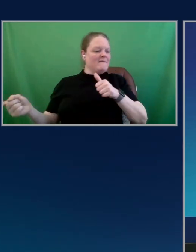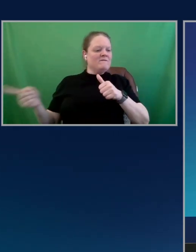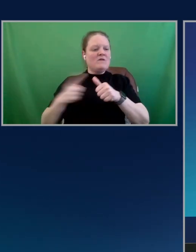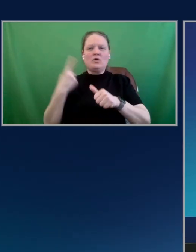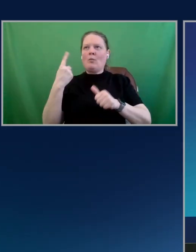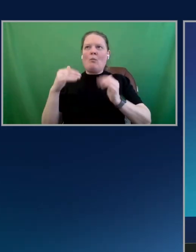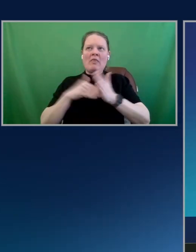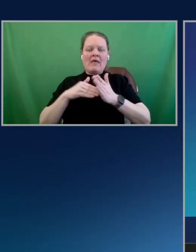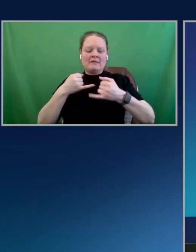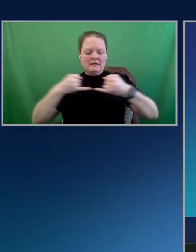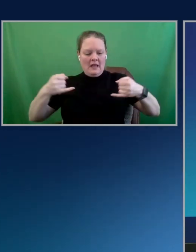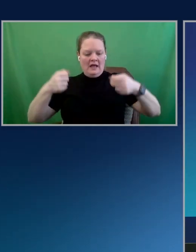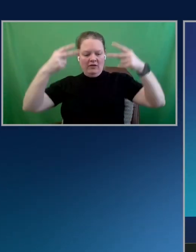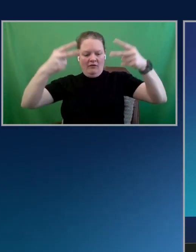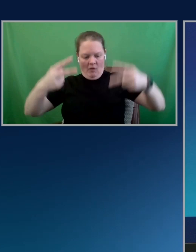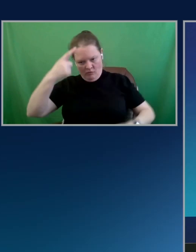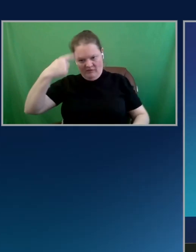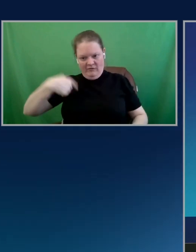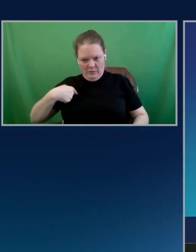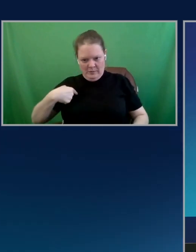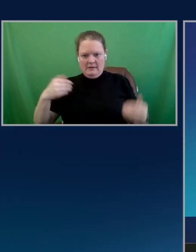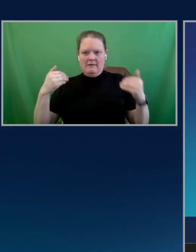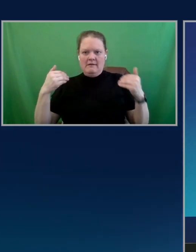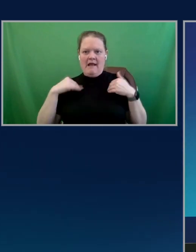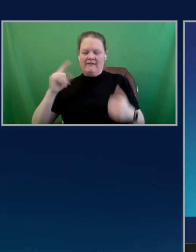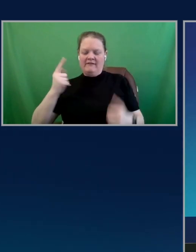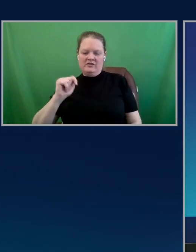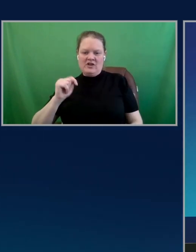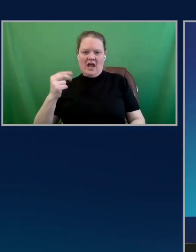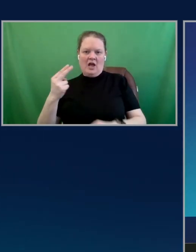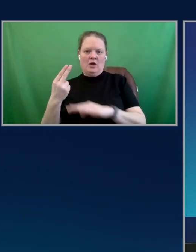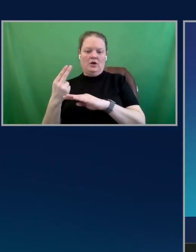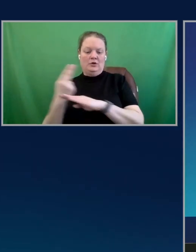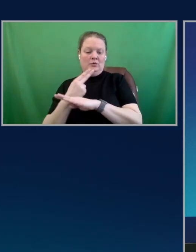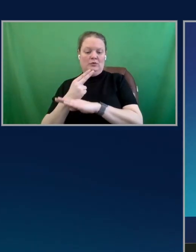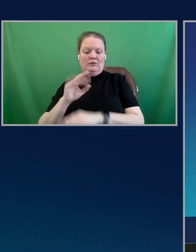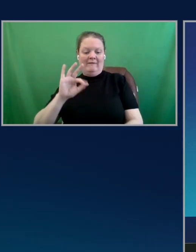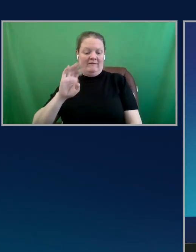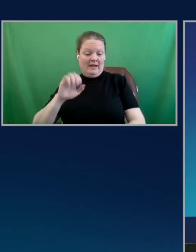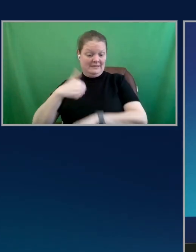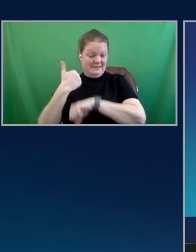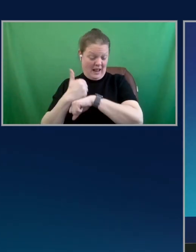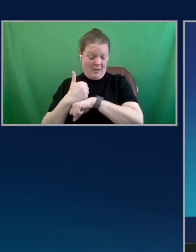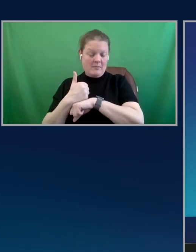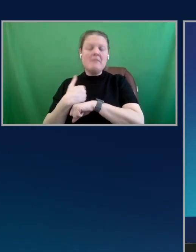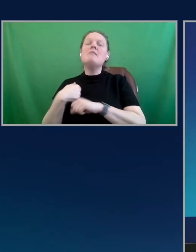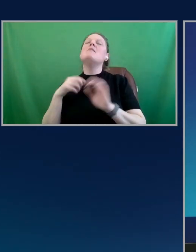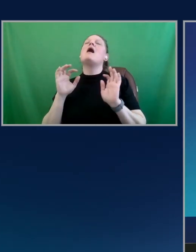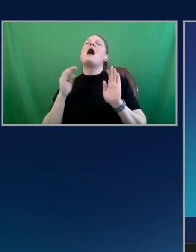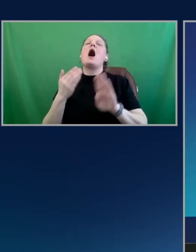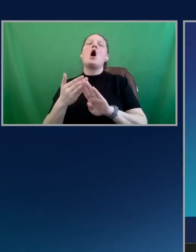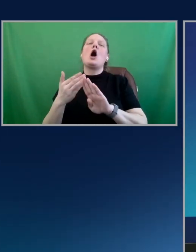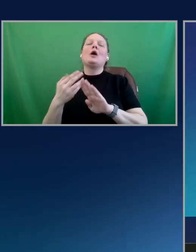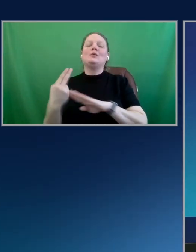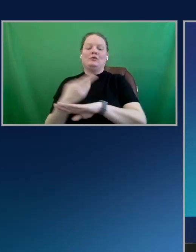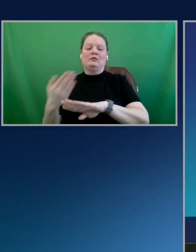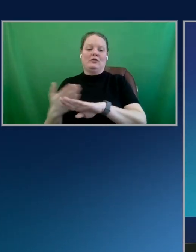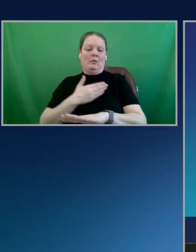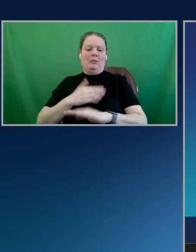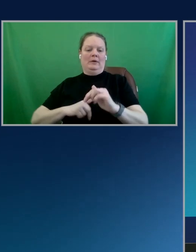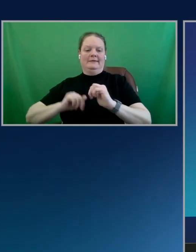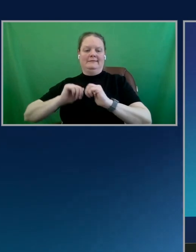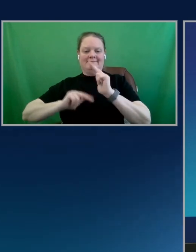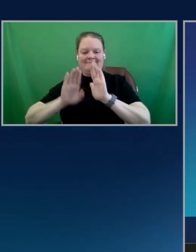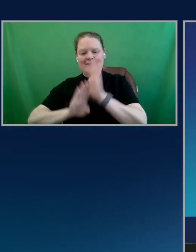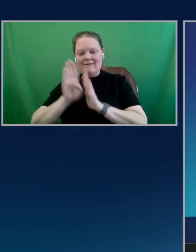me and have that chat user face set up, I would definitely use the pre-built component. Because yeah,